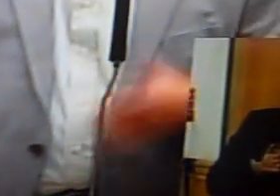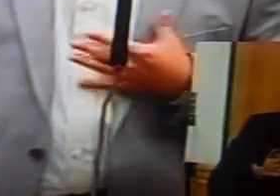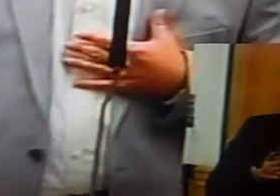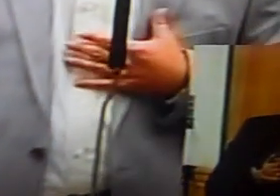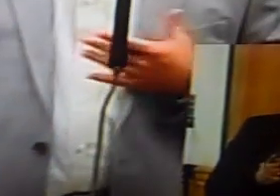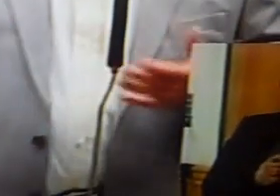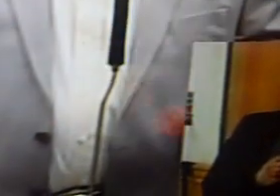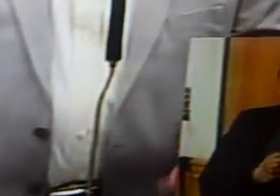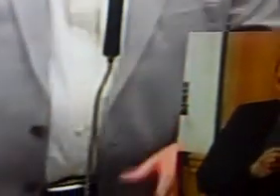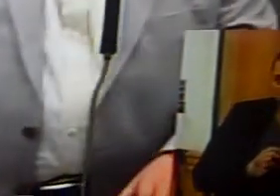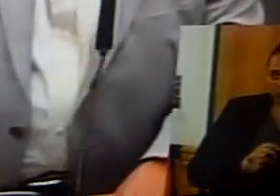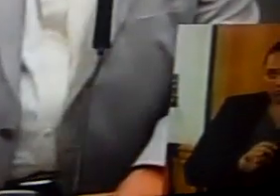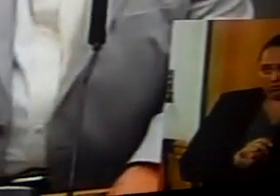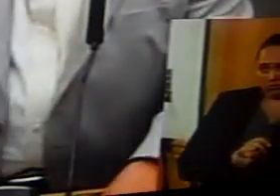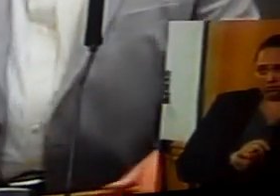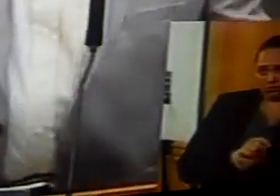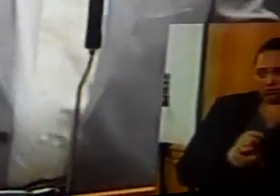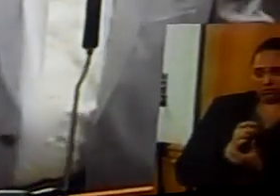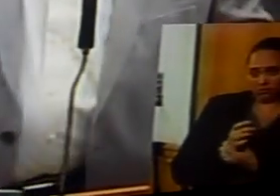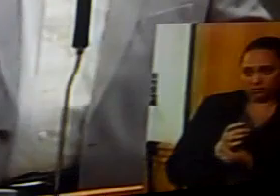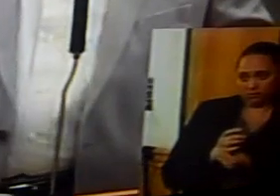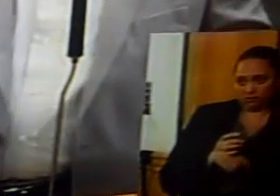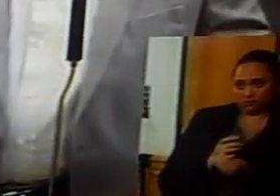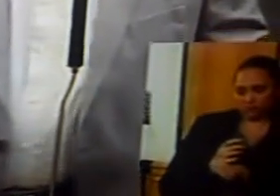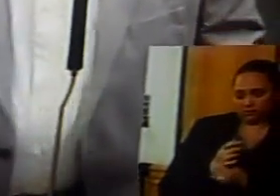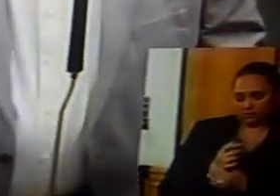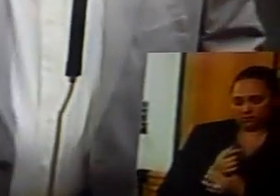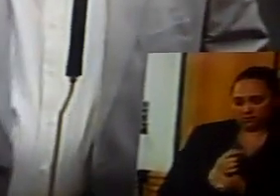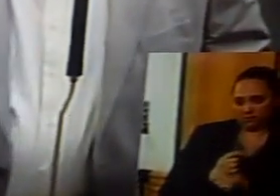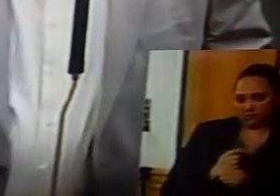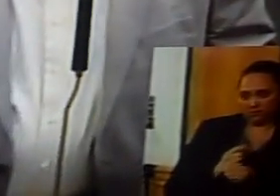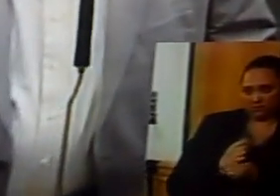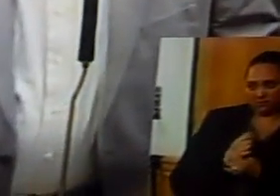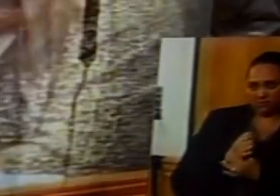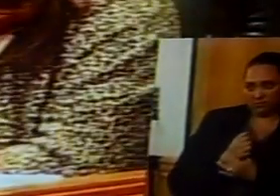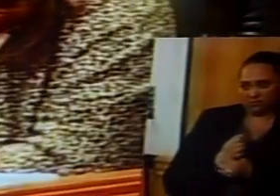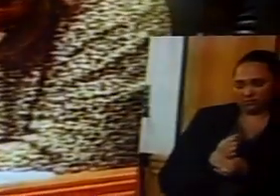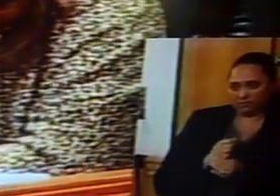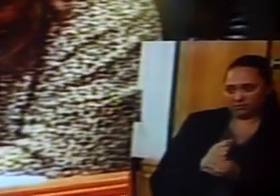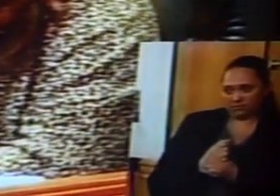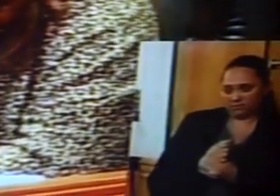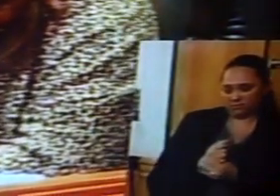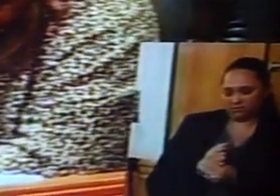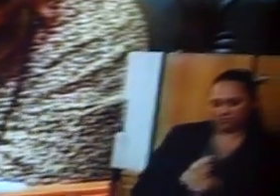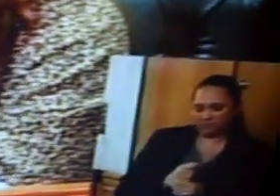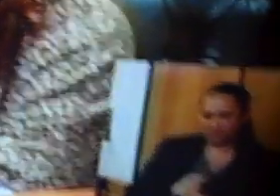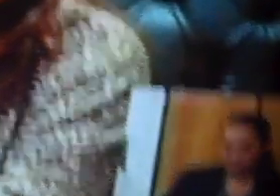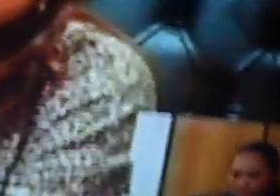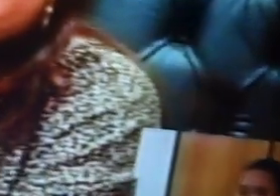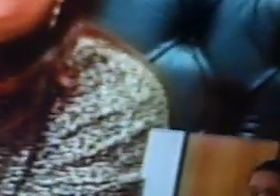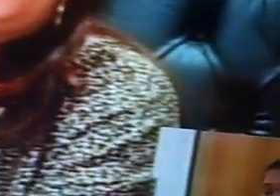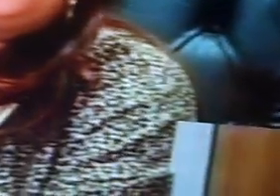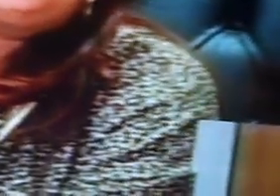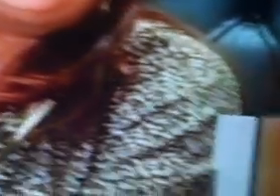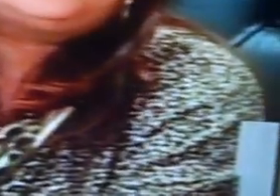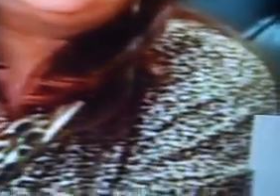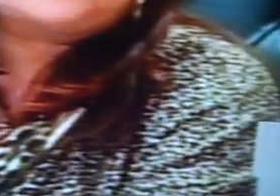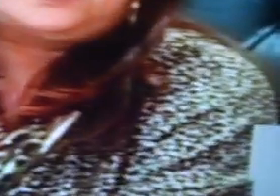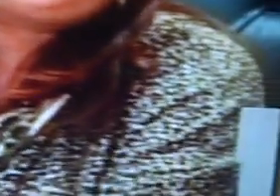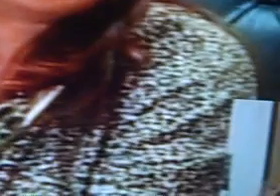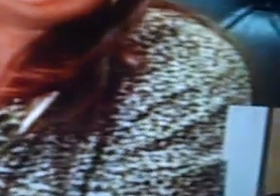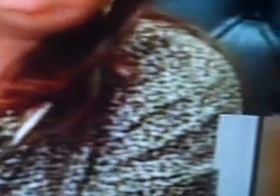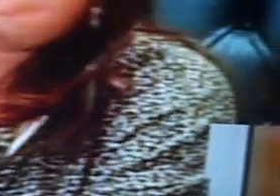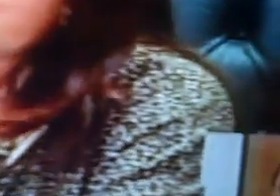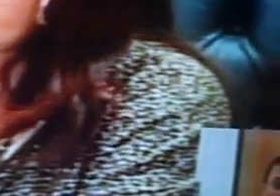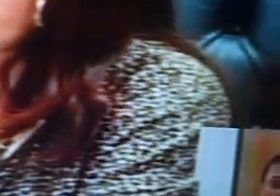written. Nobody called me to help them write it. Right. Because here it's basically giving the administration the authority and they